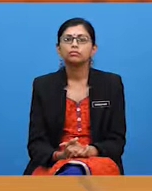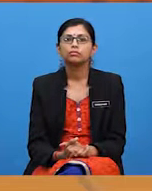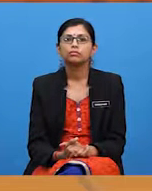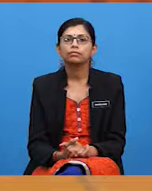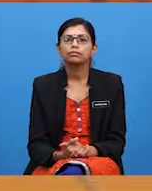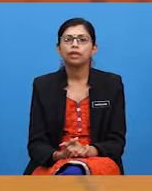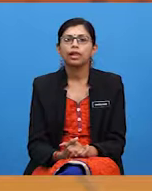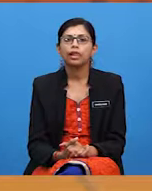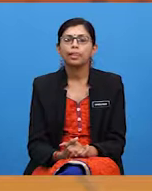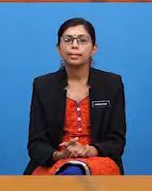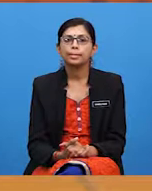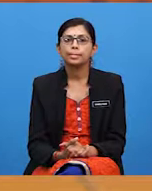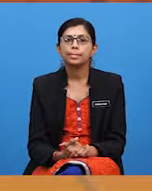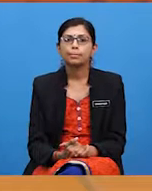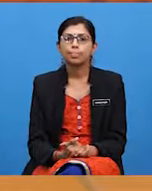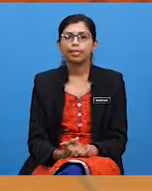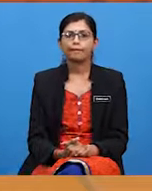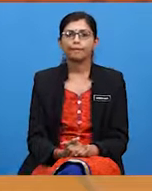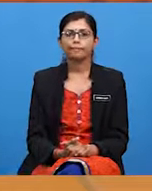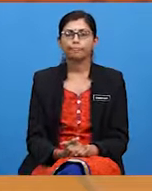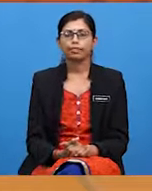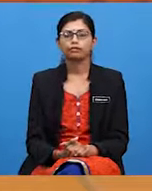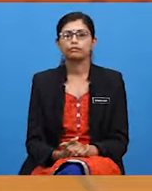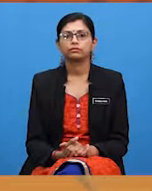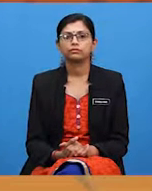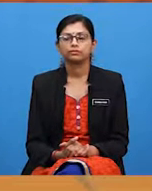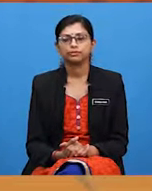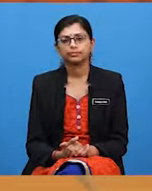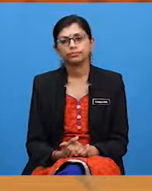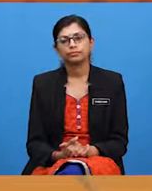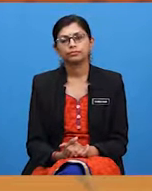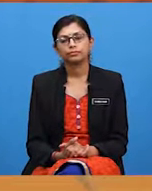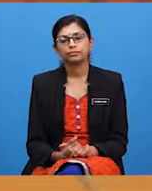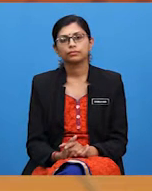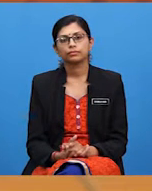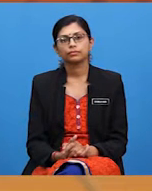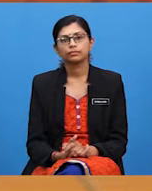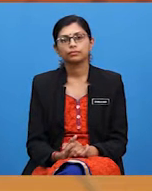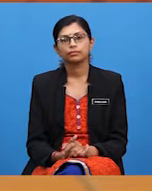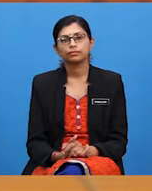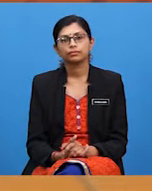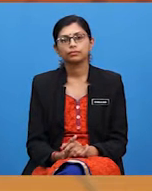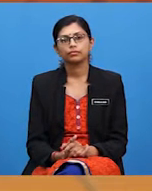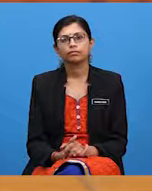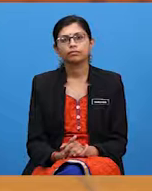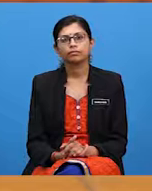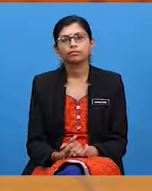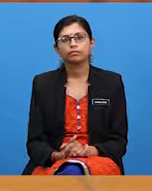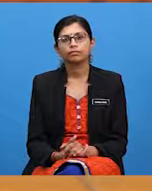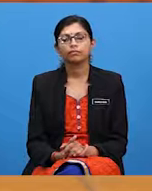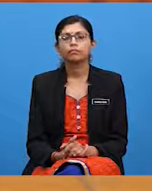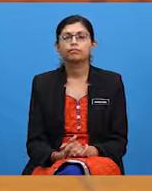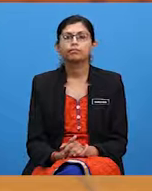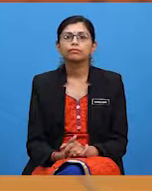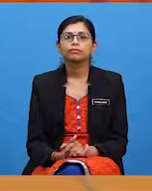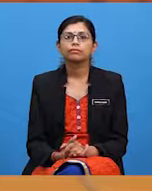mammals. Okay, if you say so. Anyway, whales make sounds